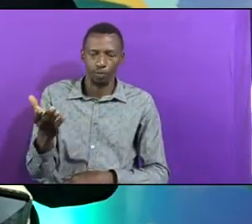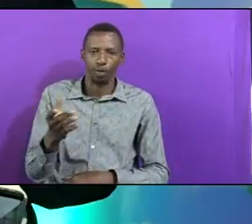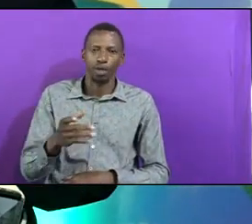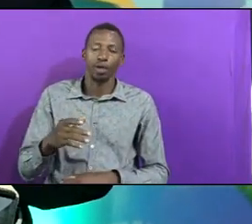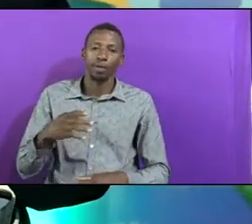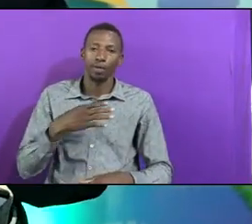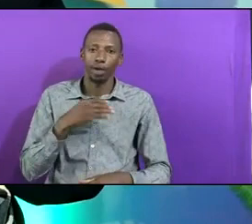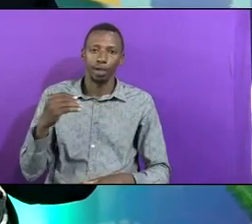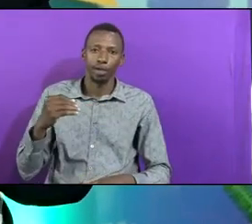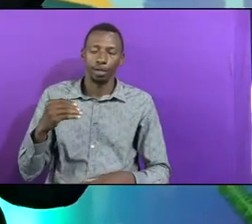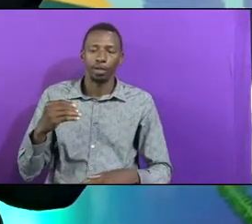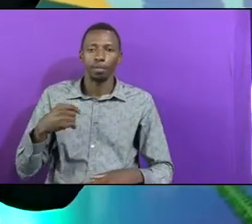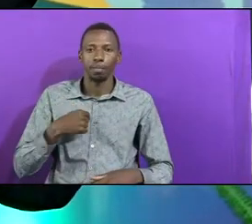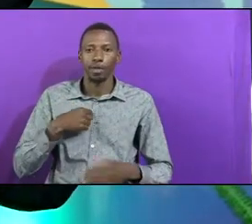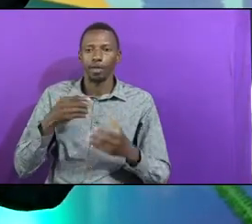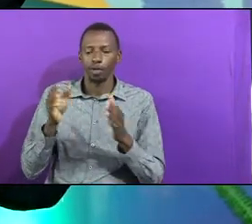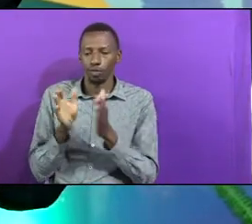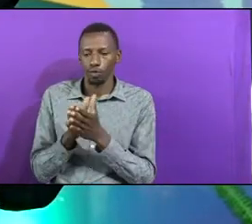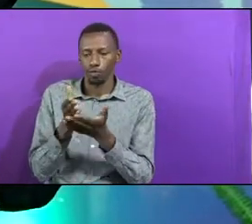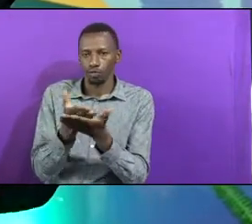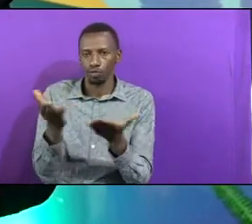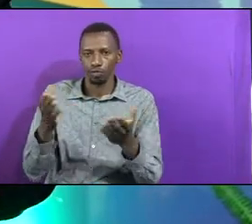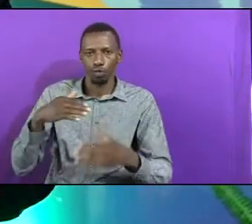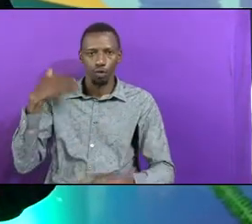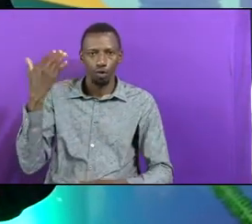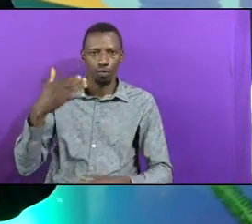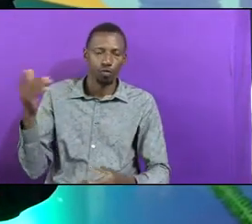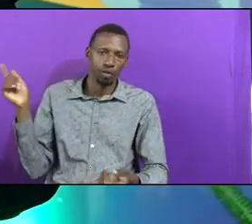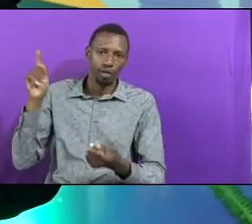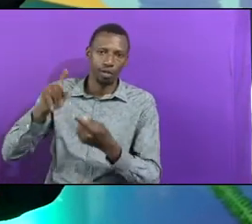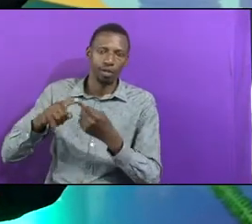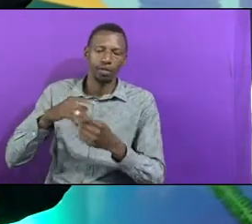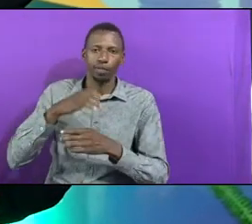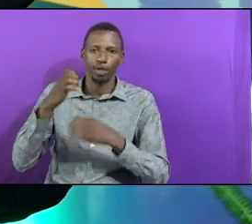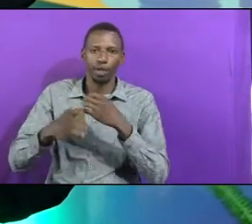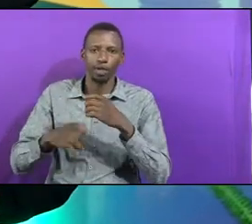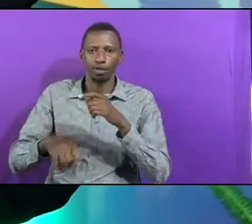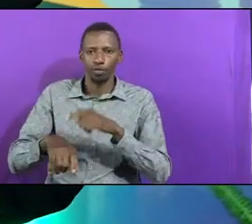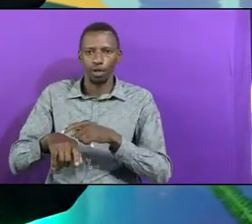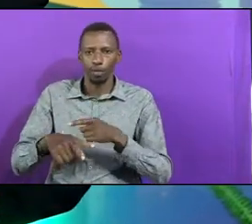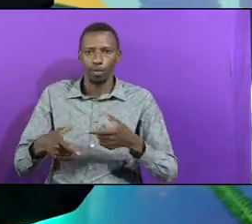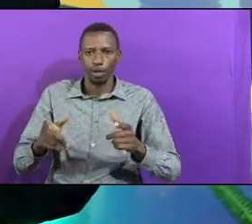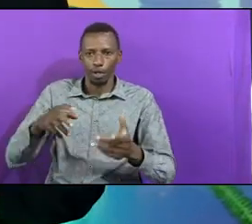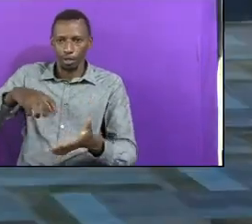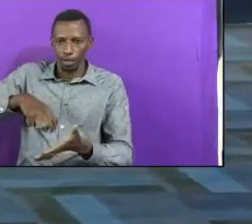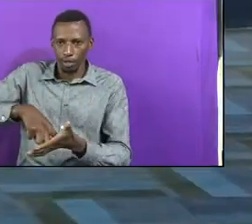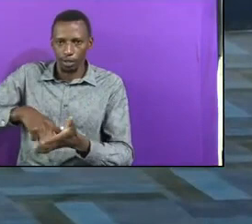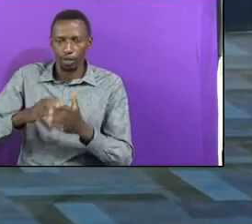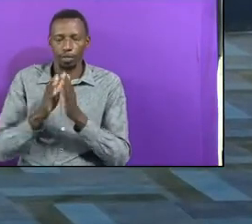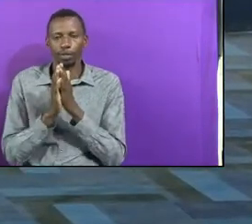Even to the end of the age Shall we kneel down as we pray